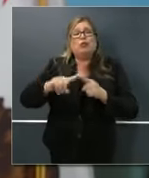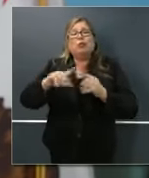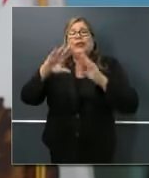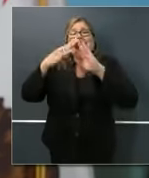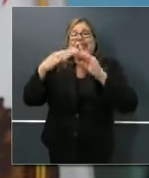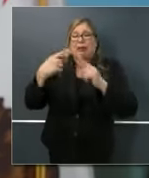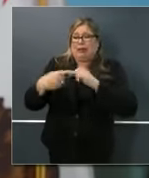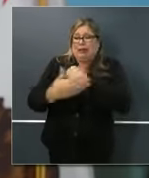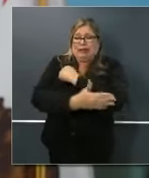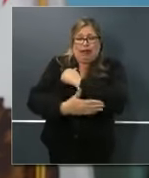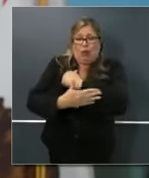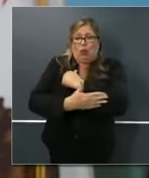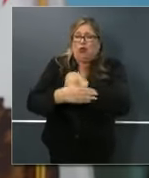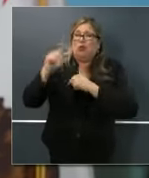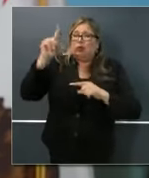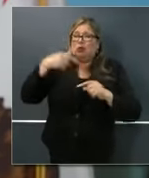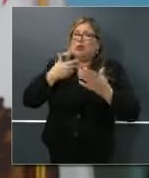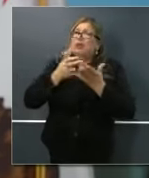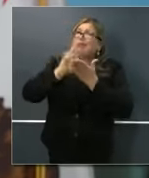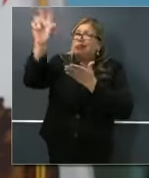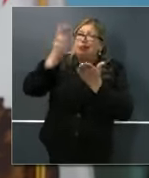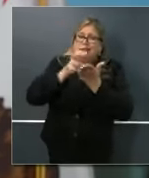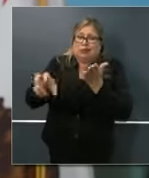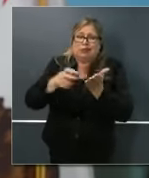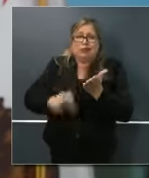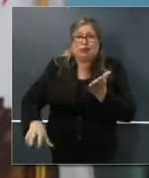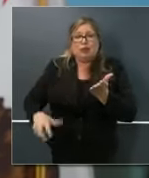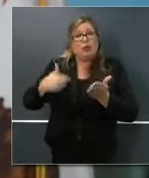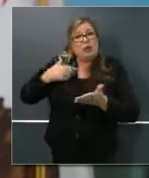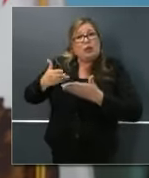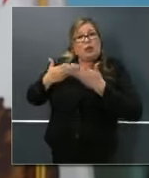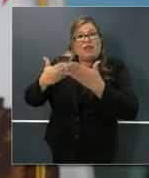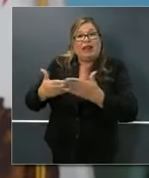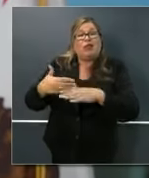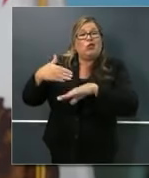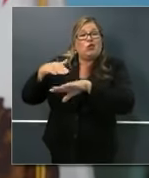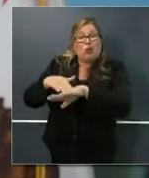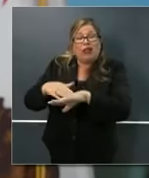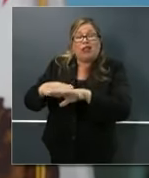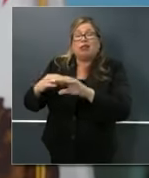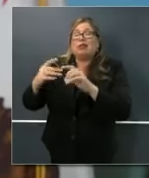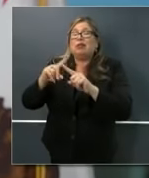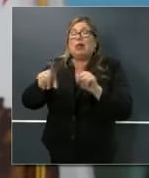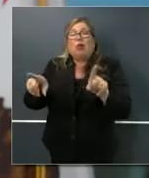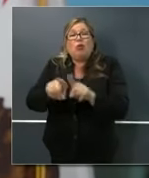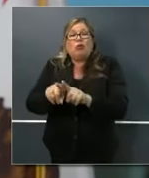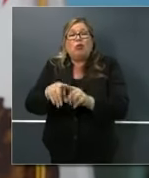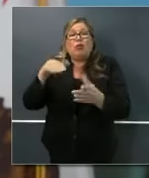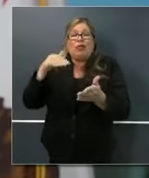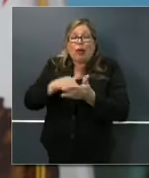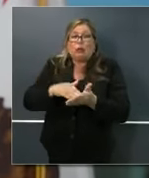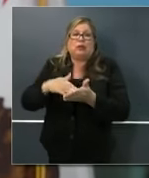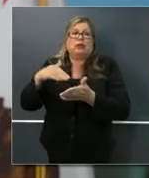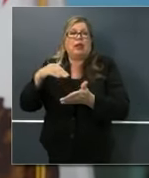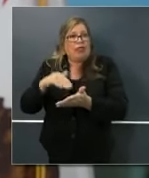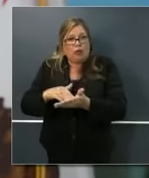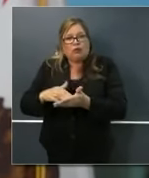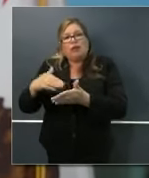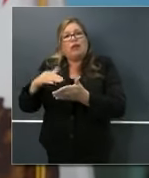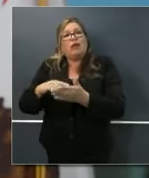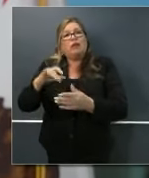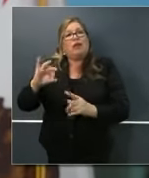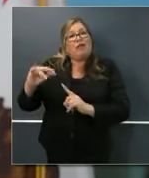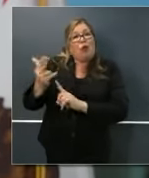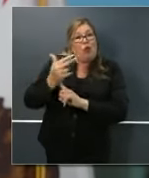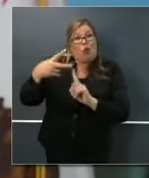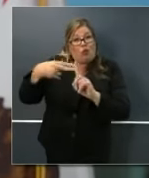And we are providing not just trailers, but thousands and thousands and thousands of hotel rooms of which